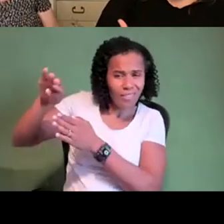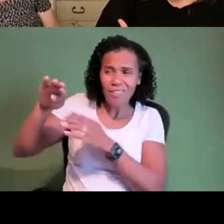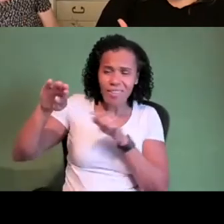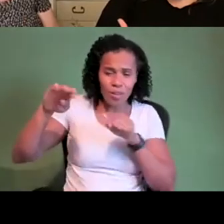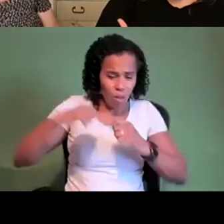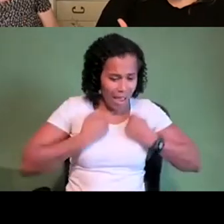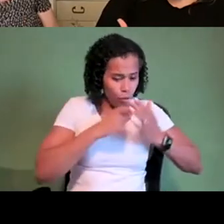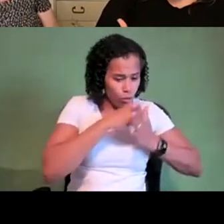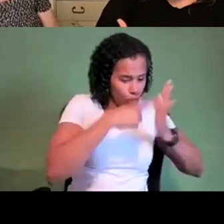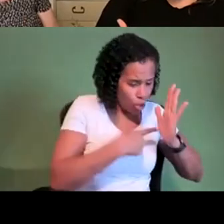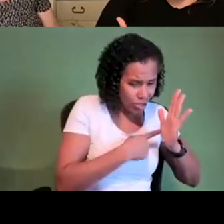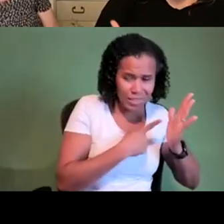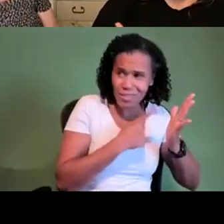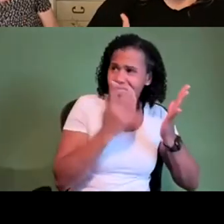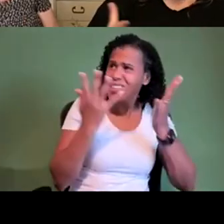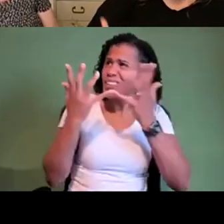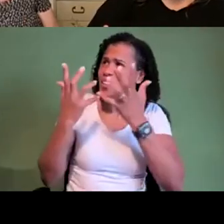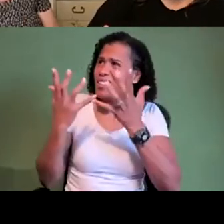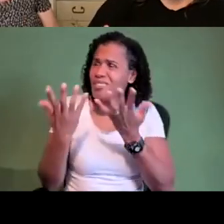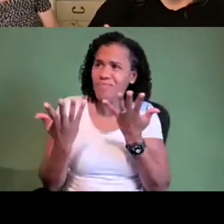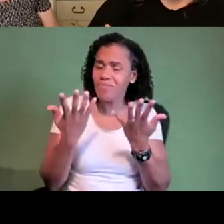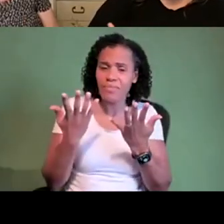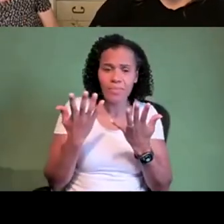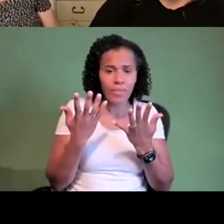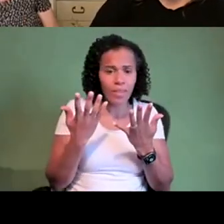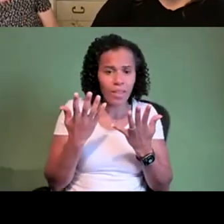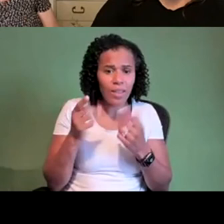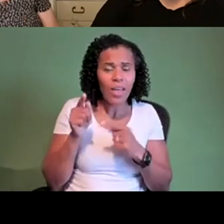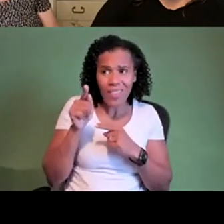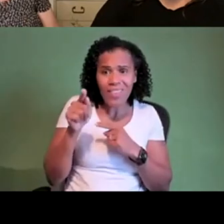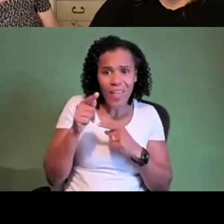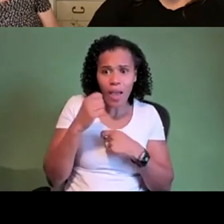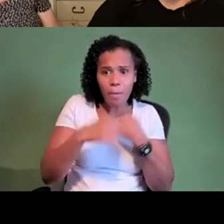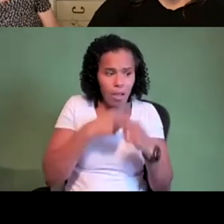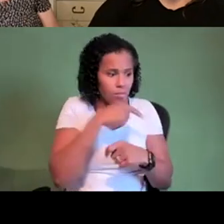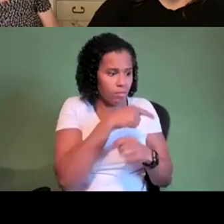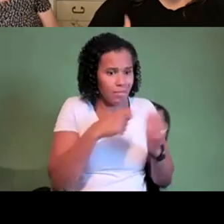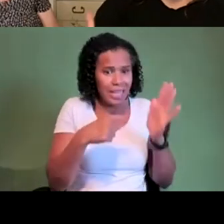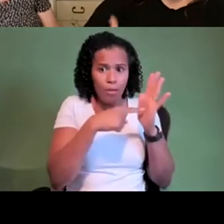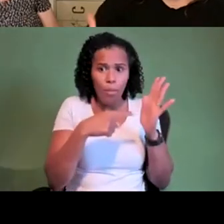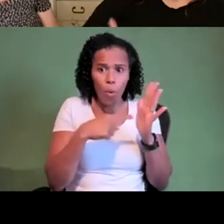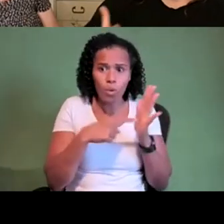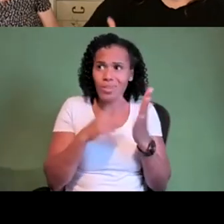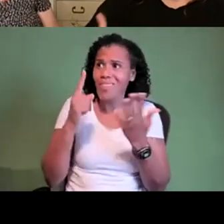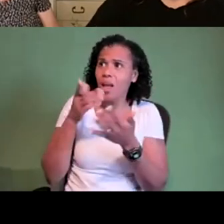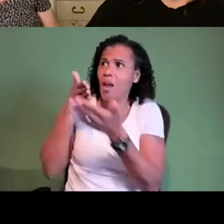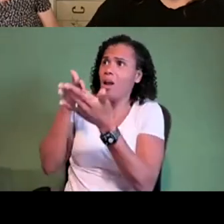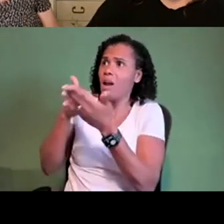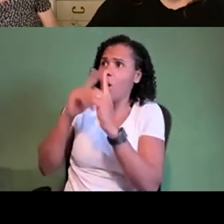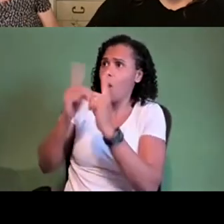becoming very critical places for people to add to their kind of